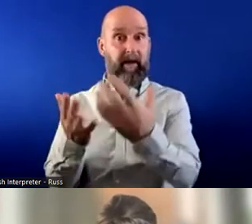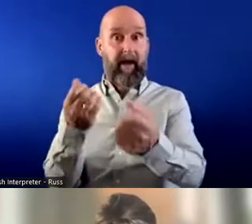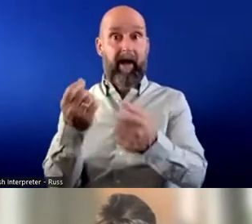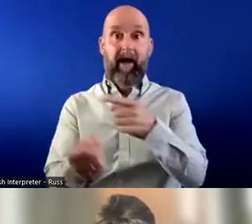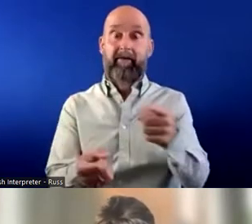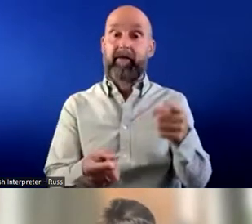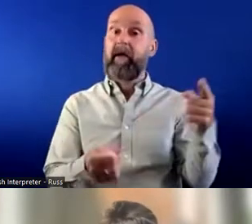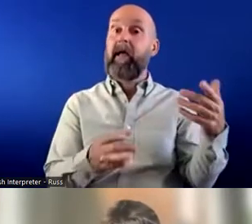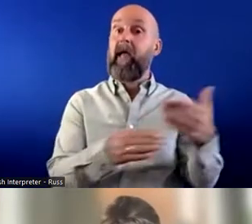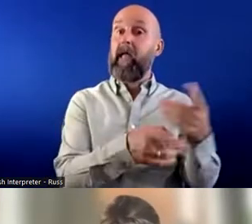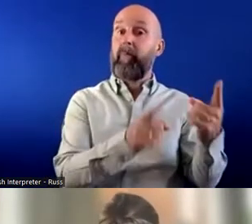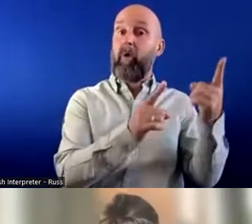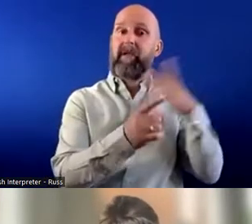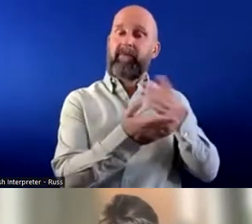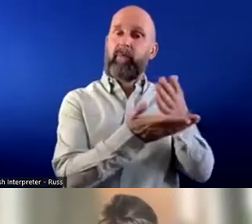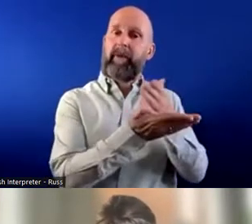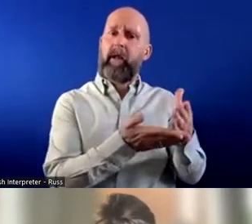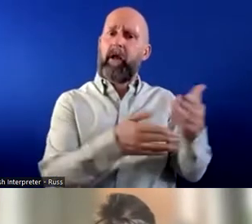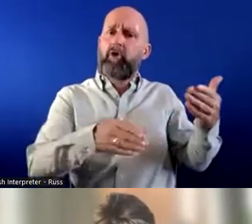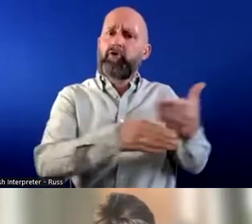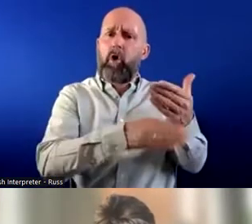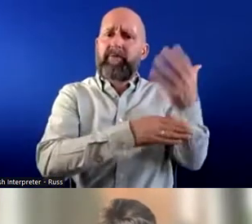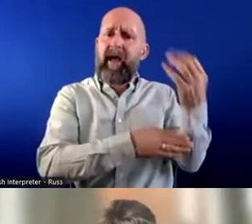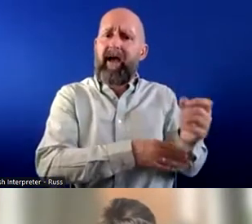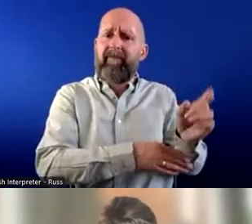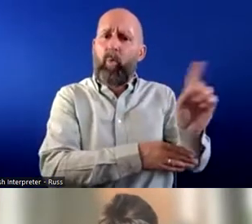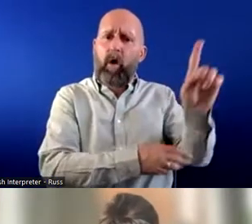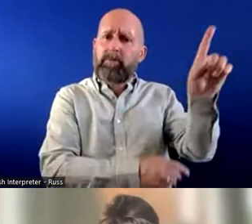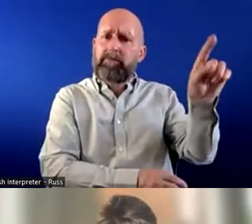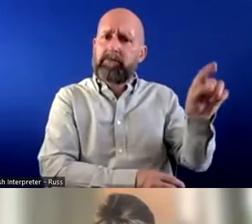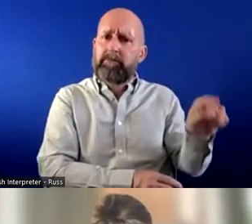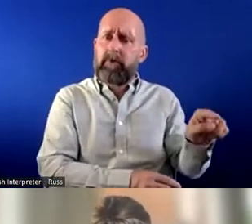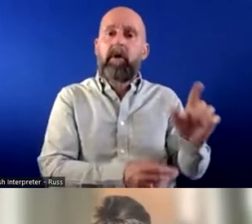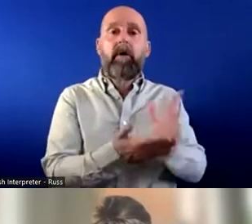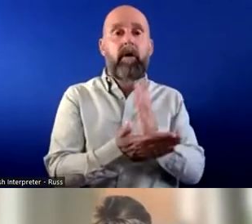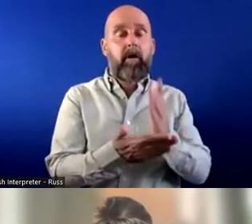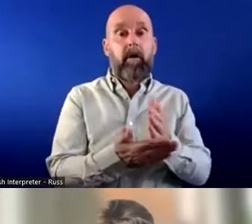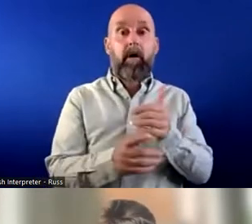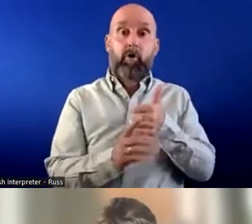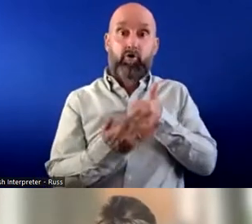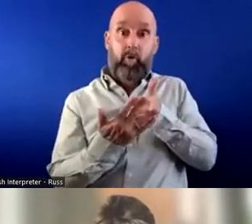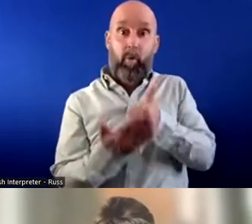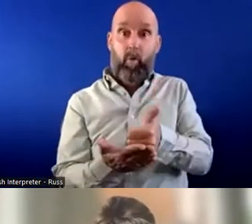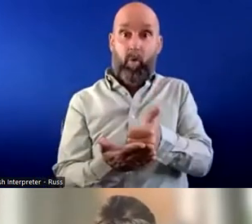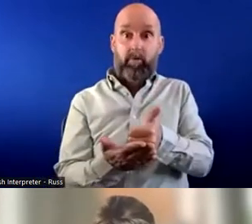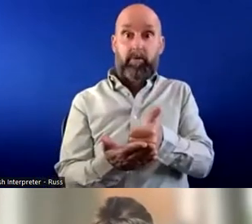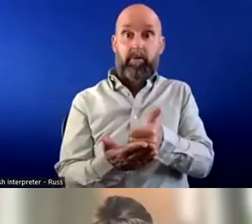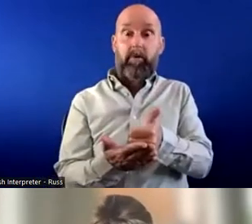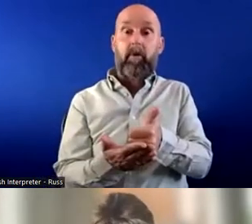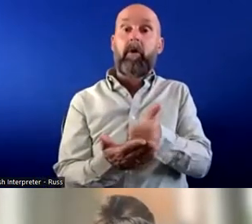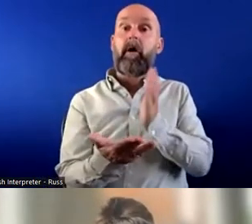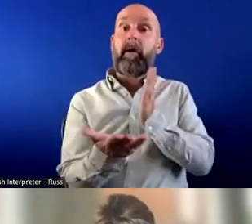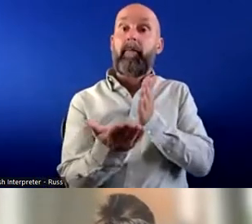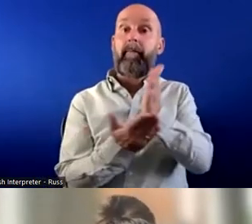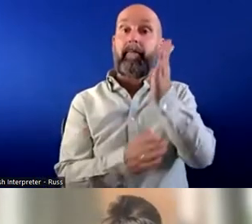need to be very clear about the jobs that they have available and then we need to have the support in place so that the barriers aren't